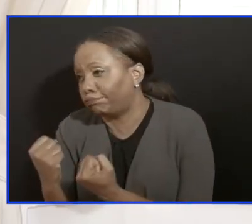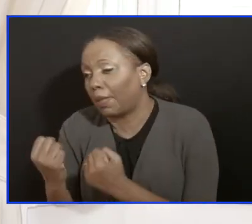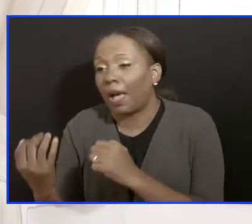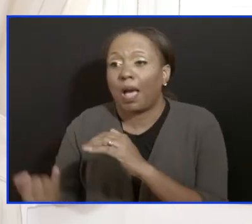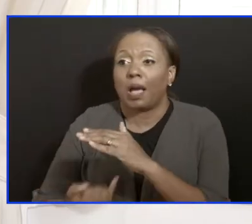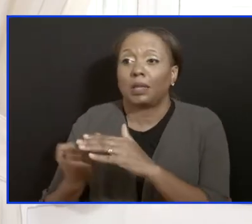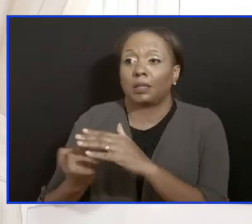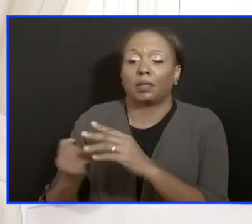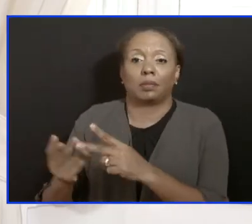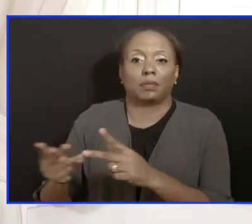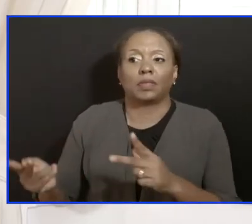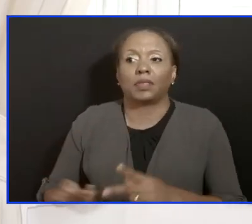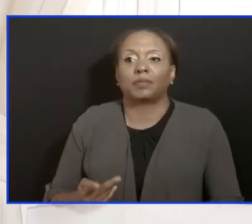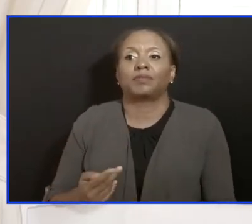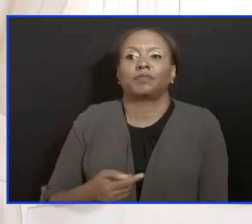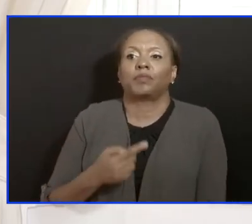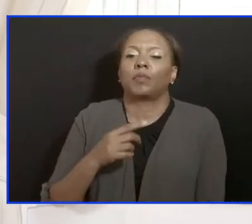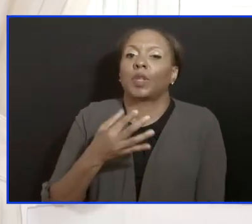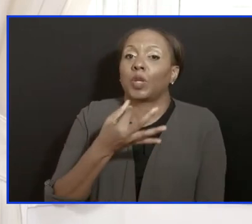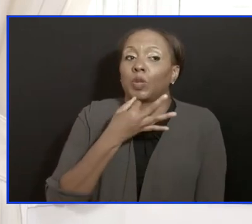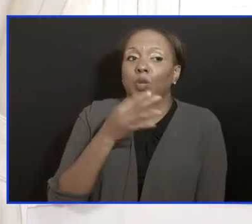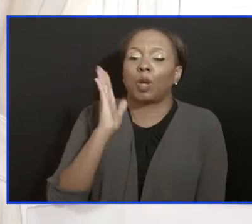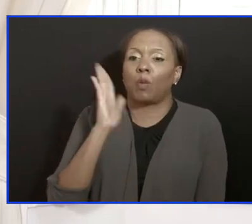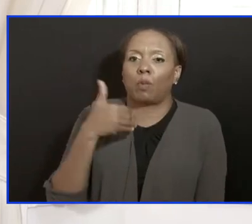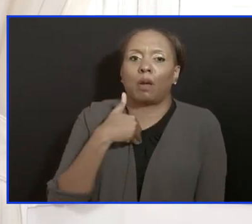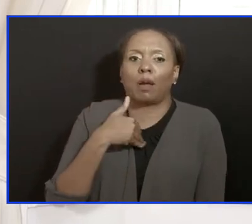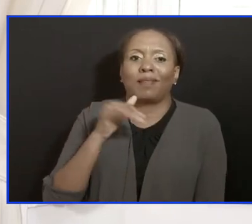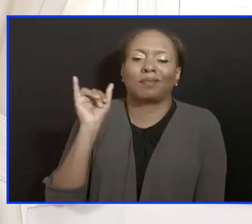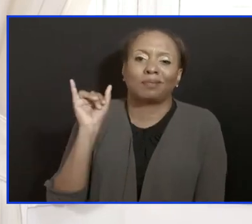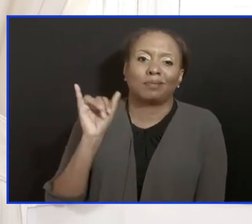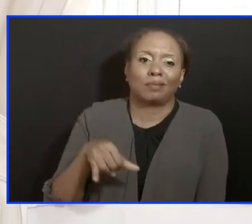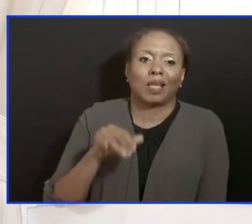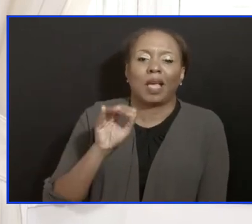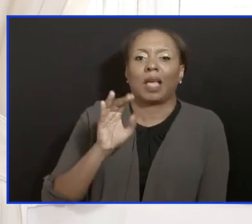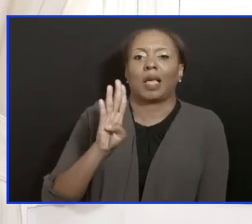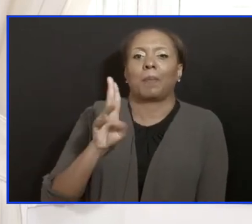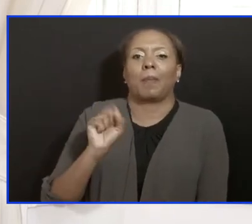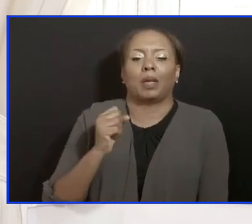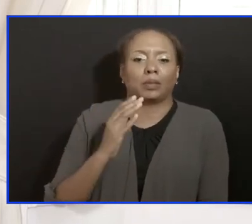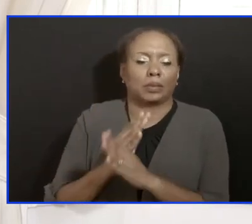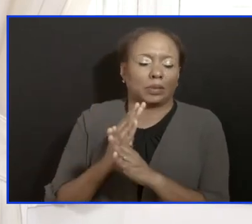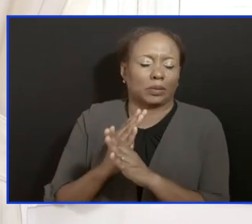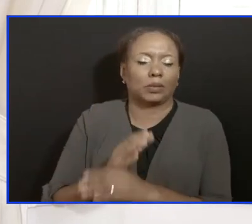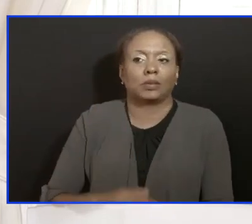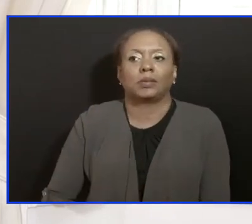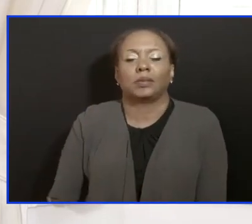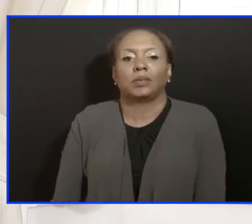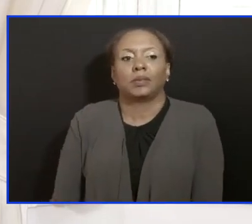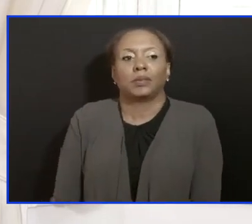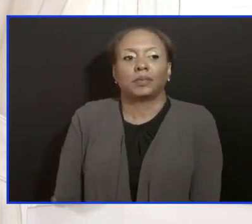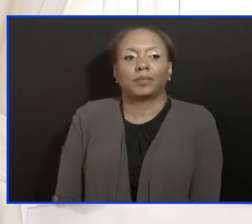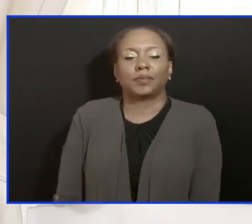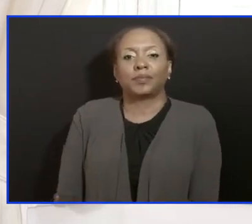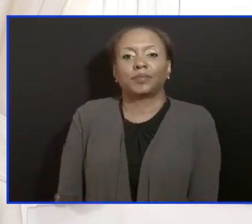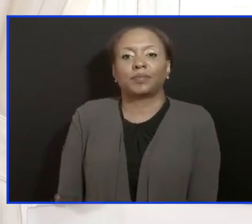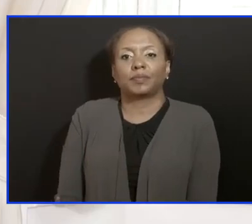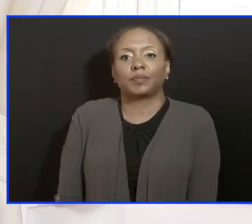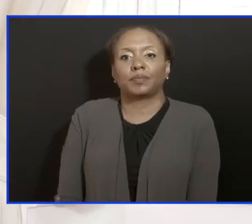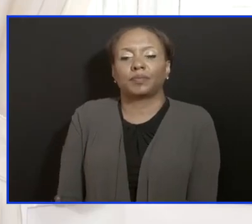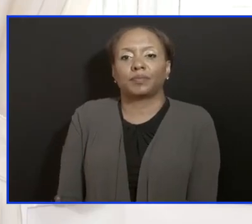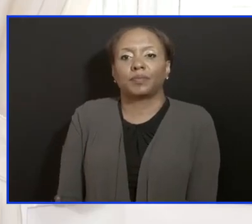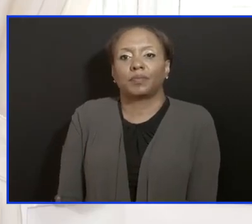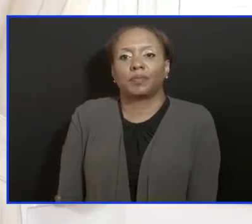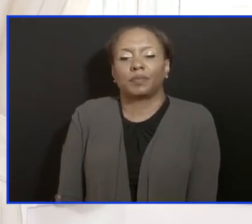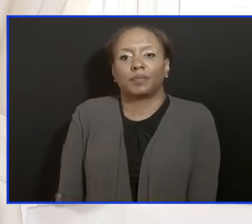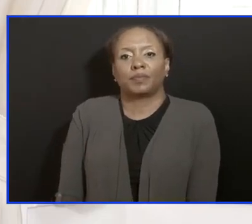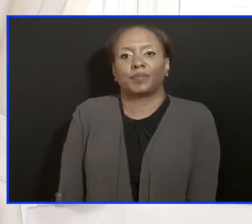from that red bus actually starting to provide services to the public. I also want to encourage